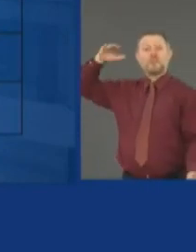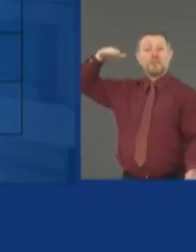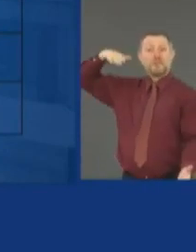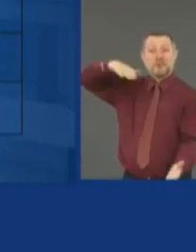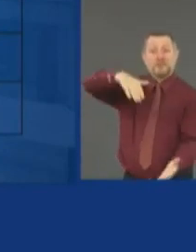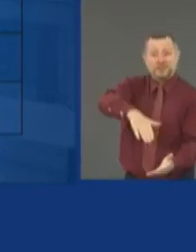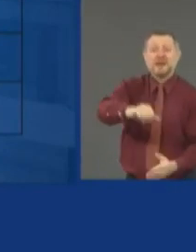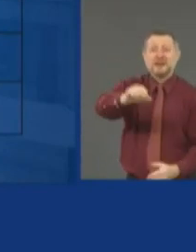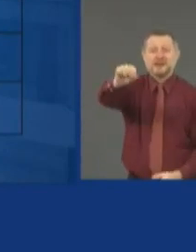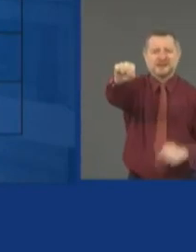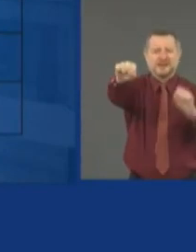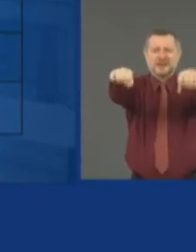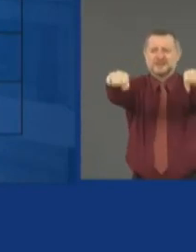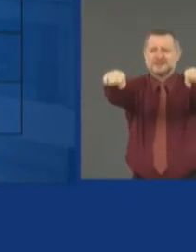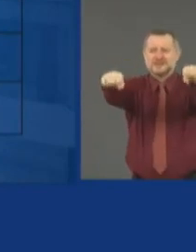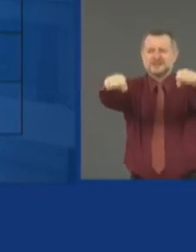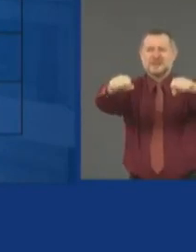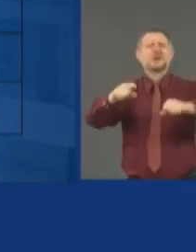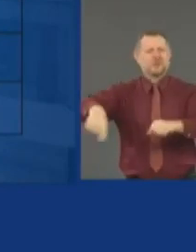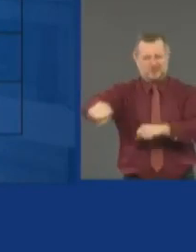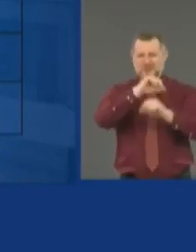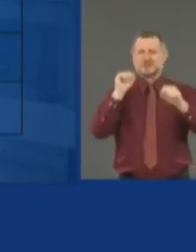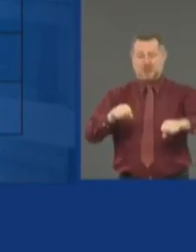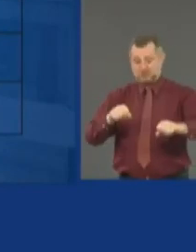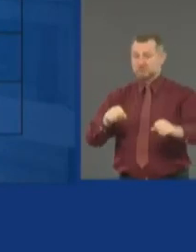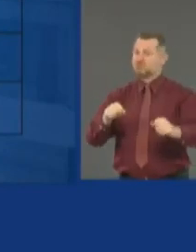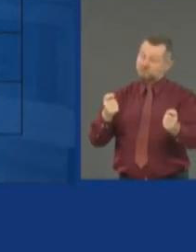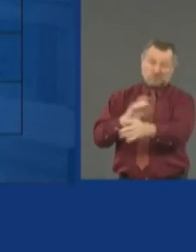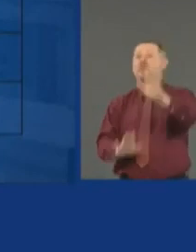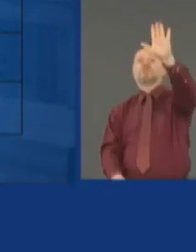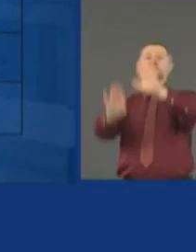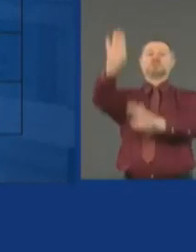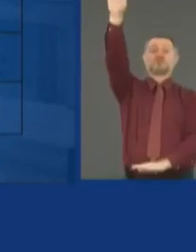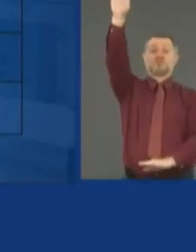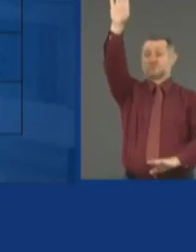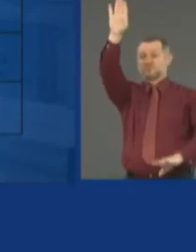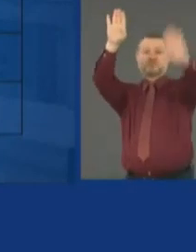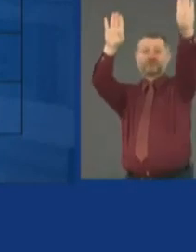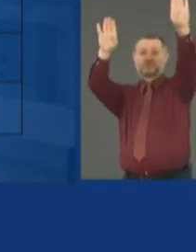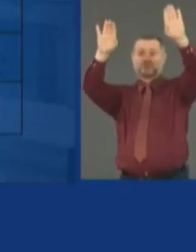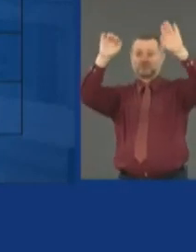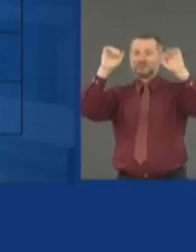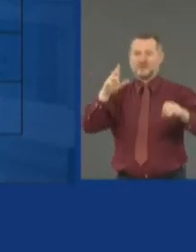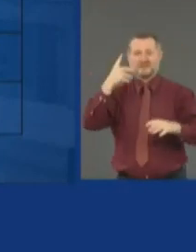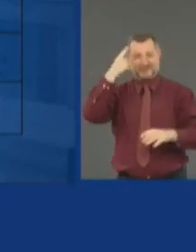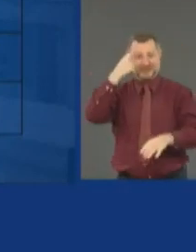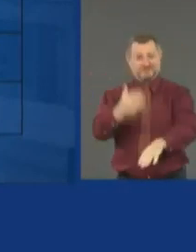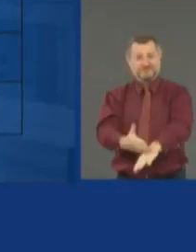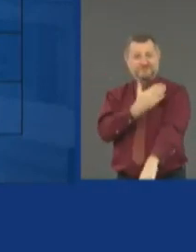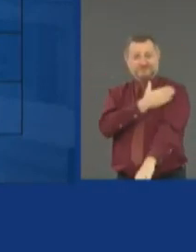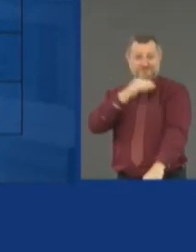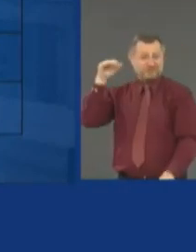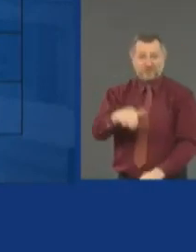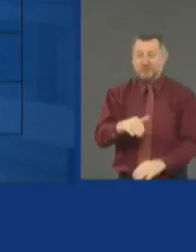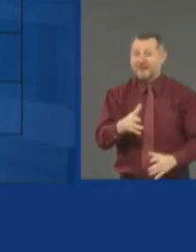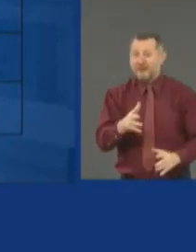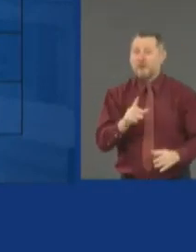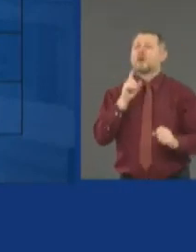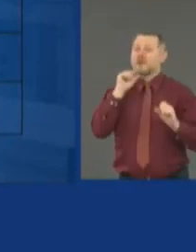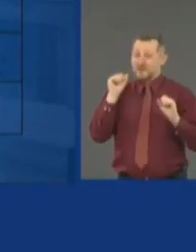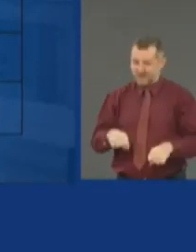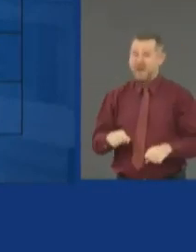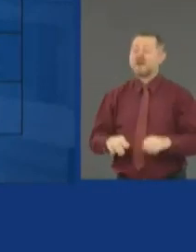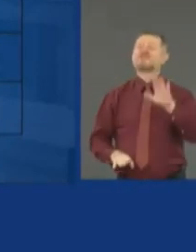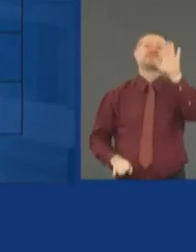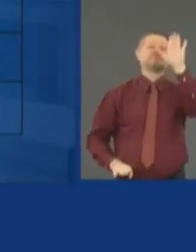go up. As fast as these numbers come down is as fast as those numbers go up. I was speaking